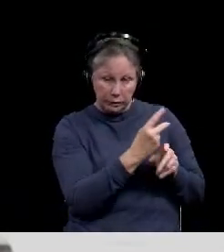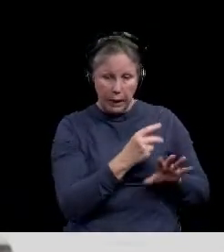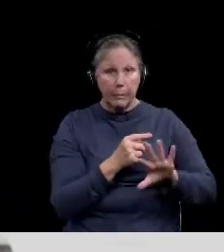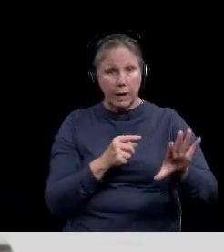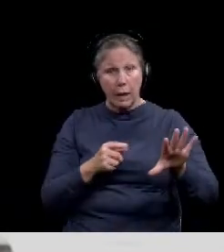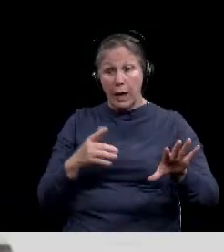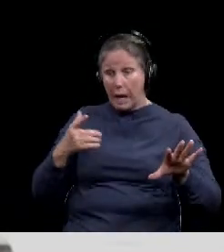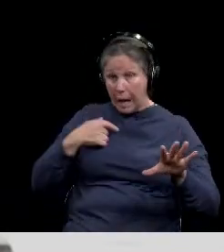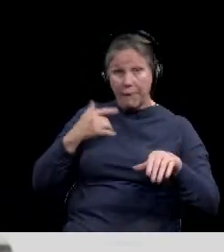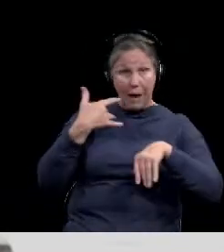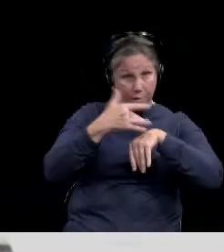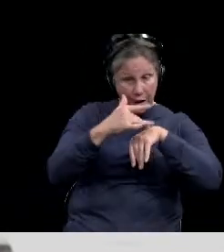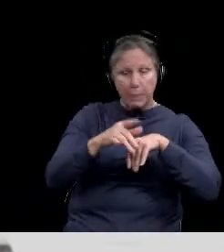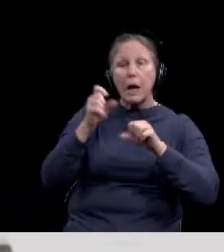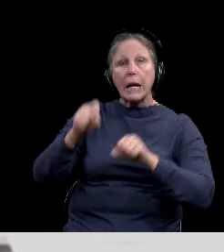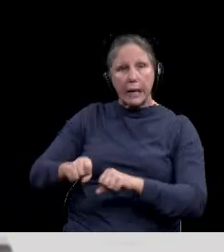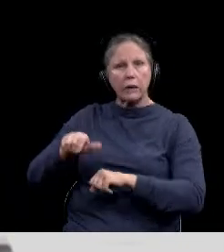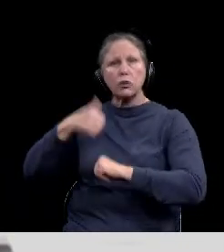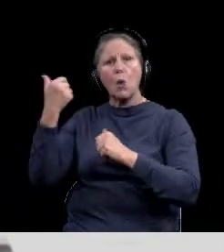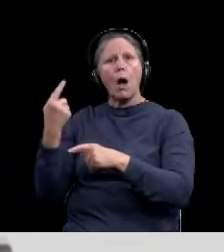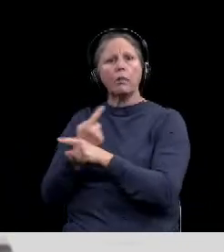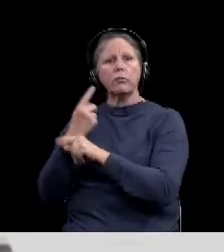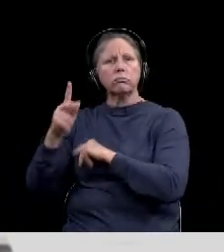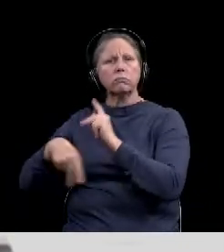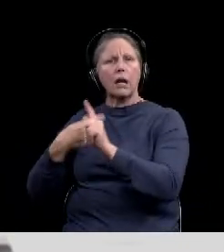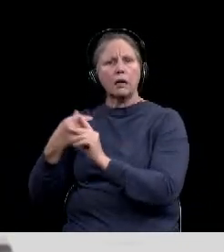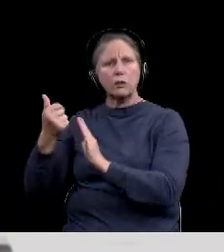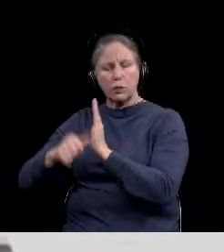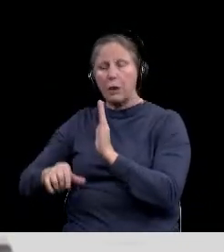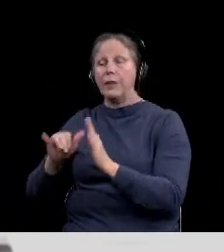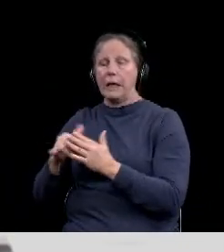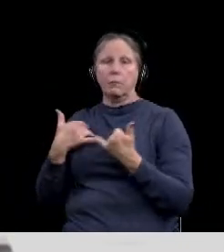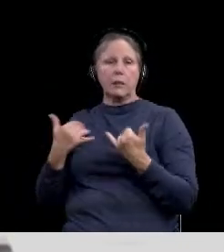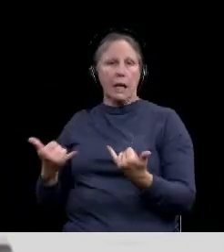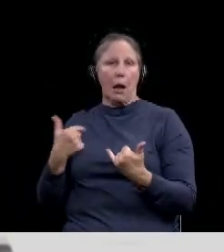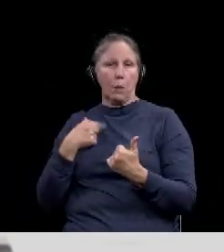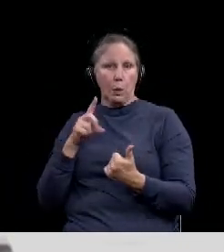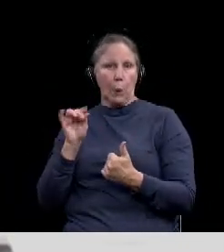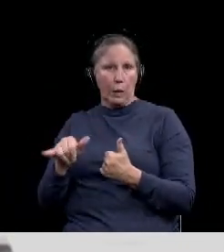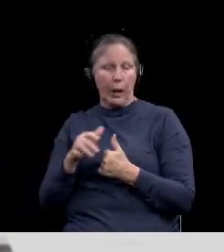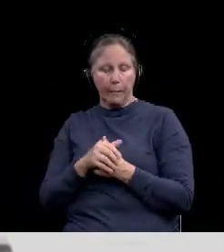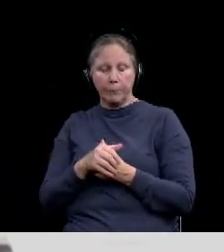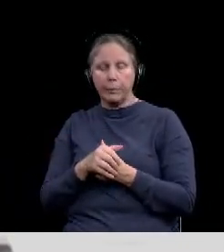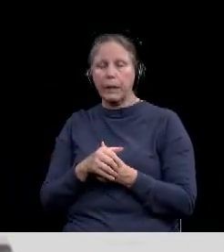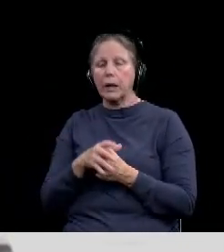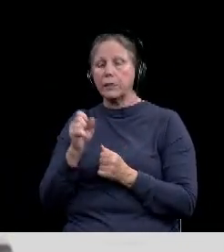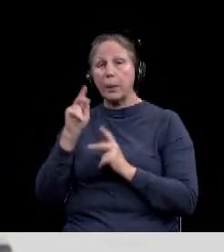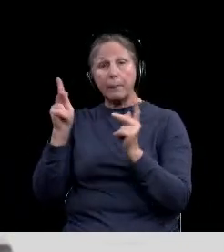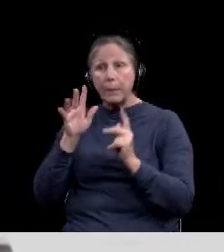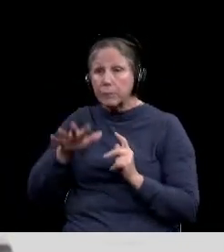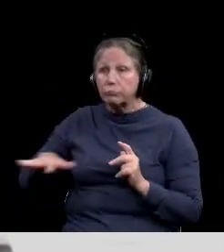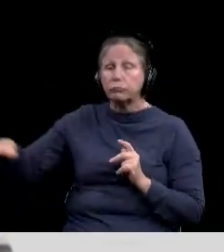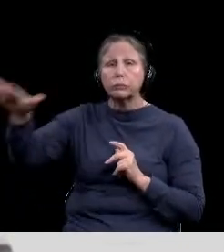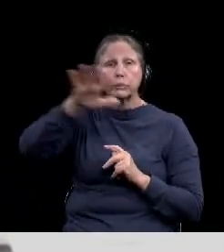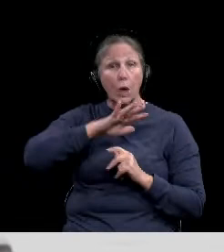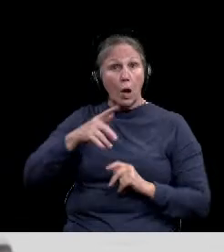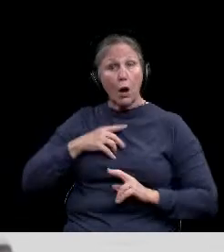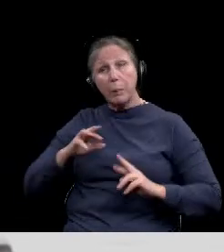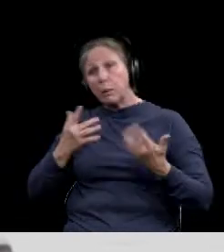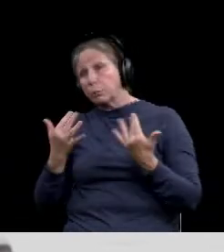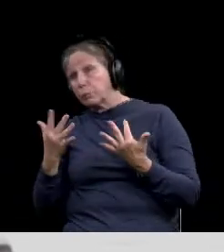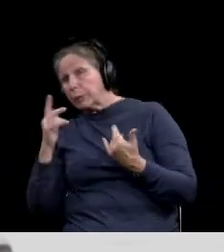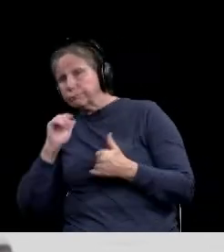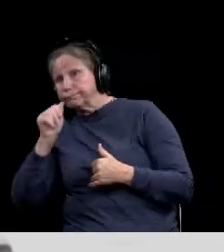open to do elective surgeries and and that is the current state. So that affords people in our community the opportunity to have